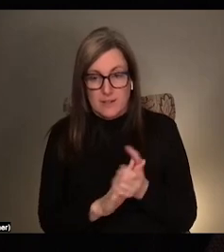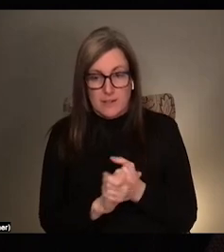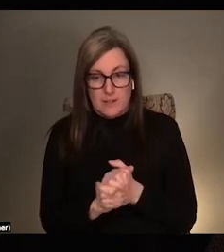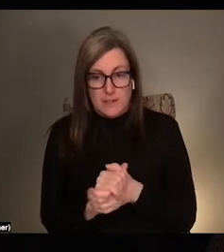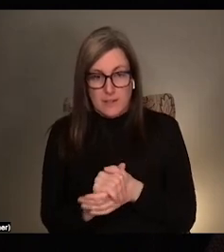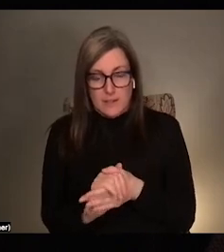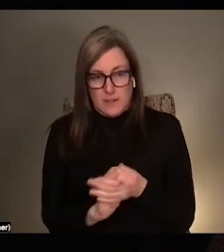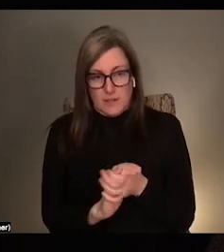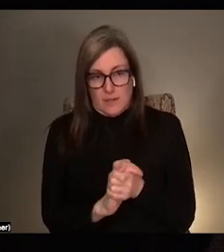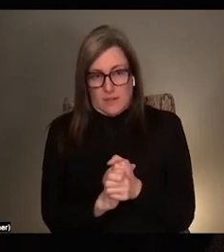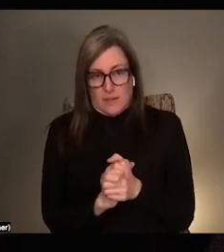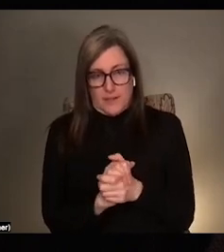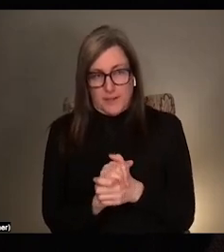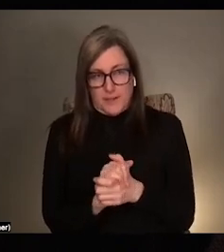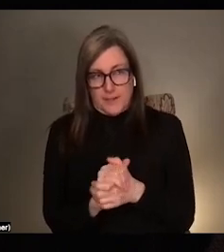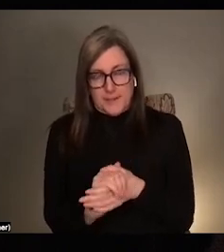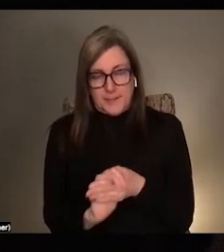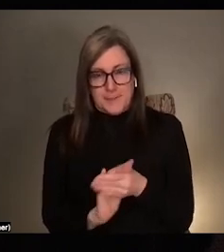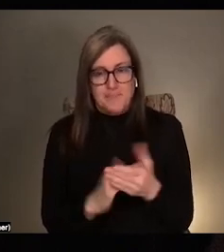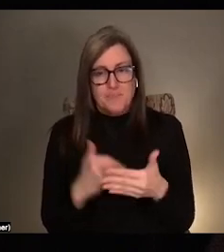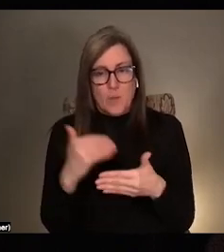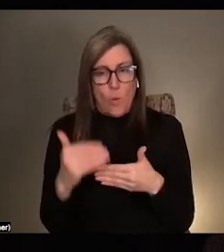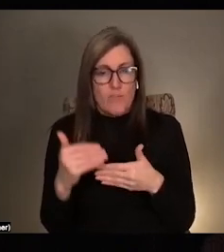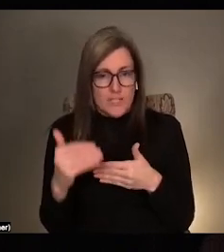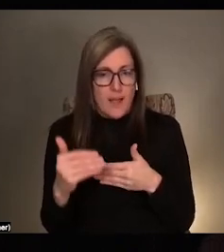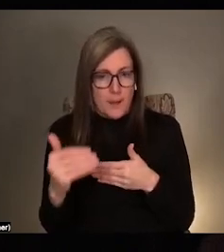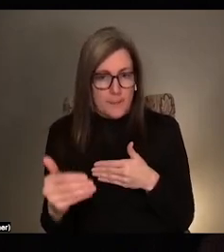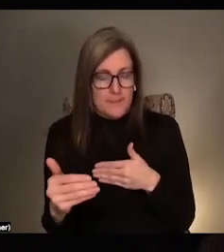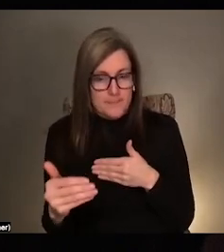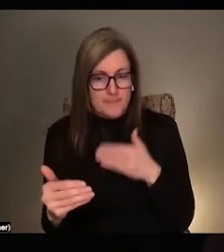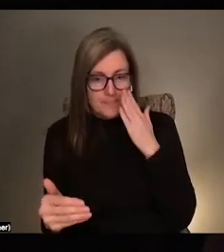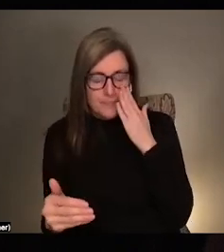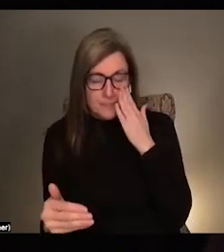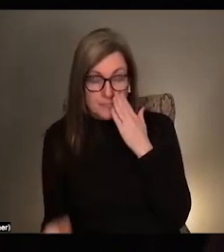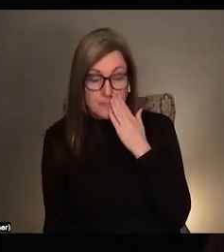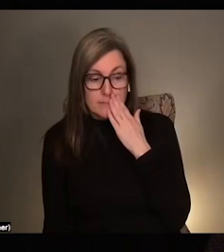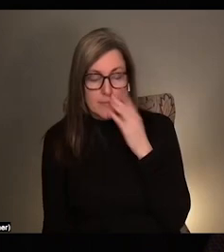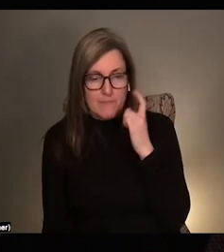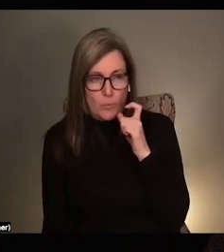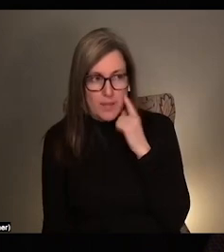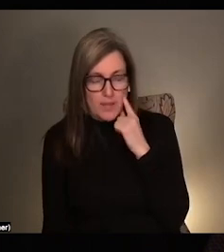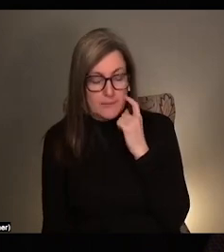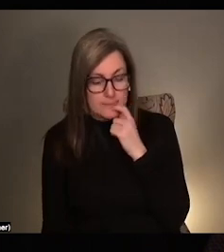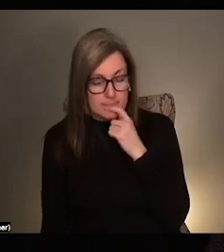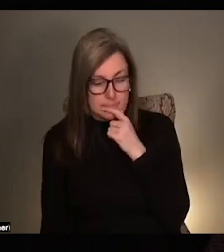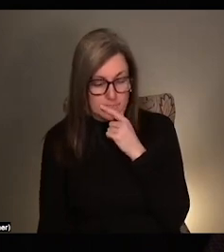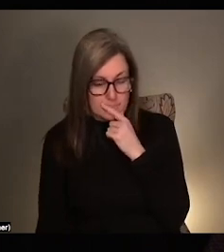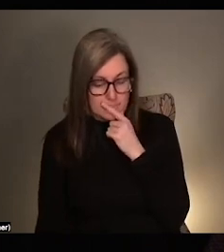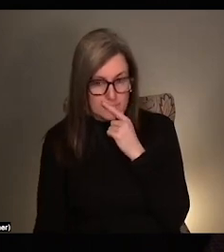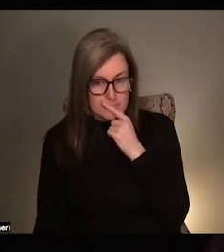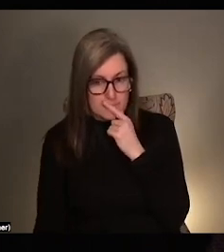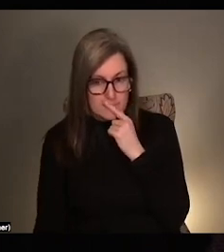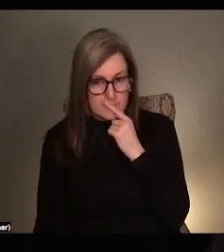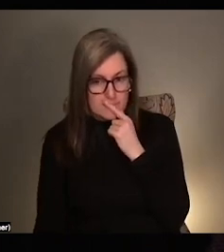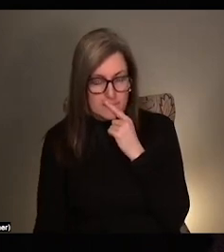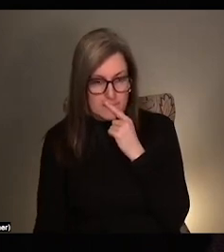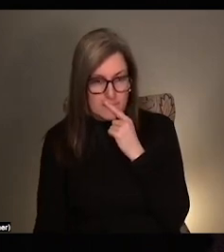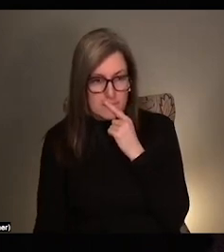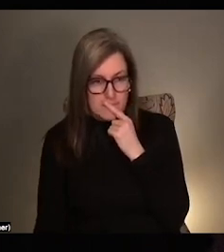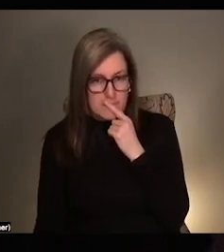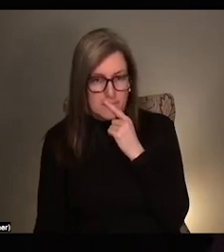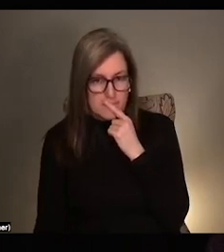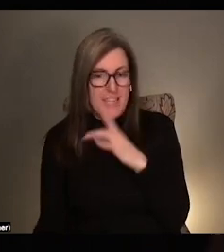I have really just, it does also relate to